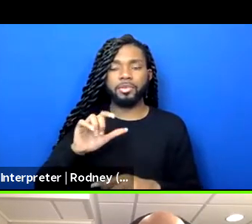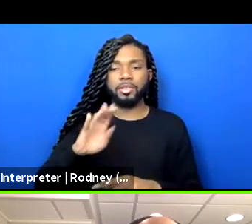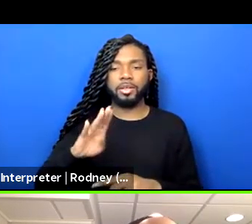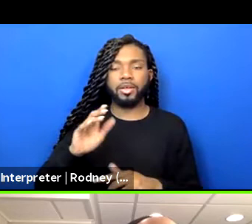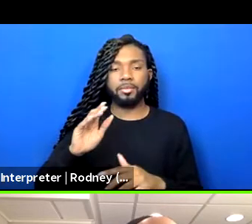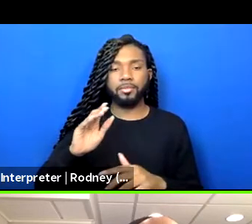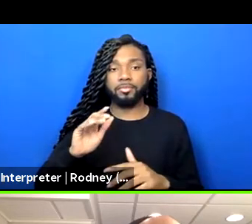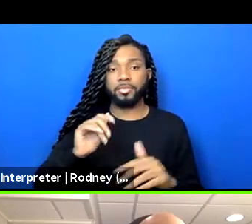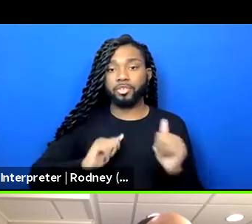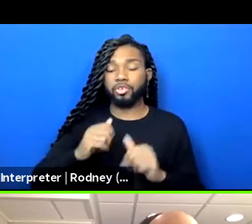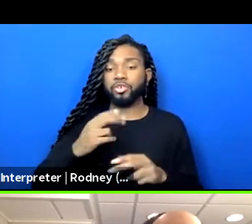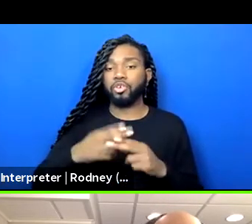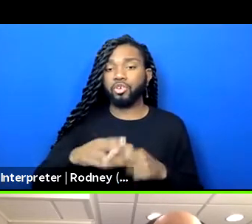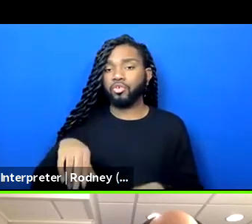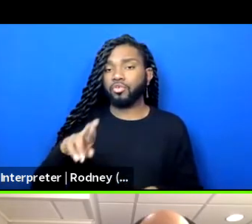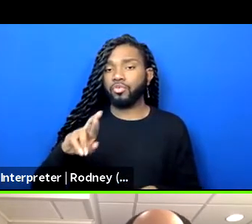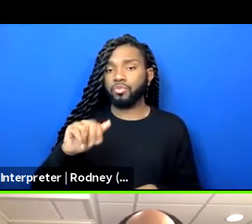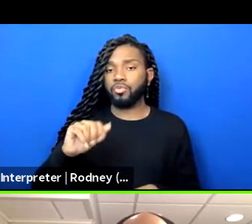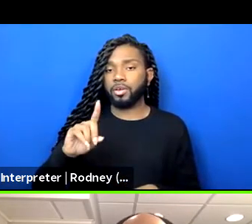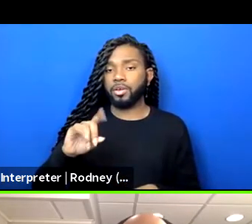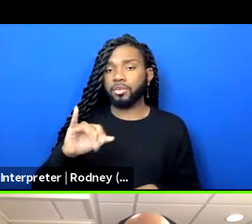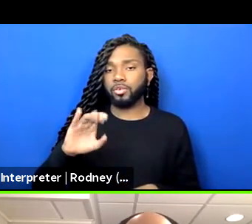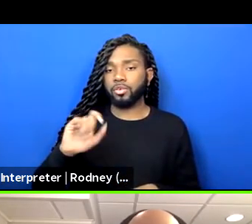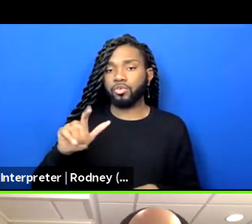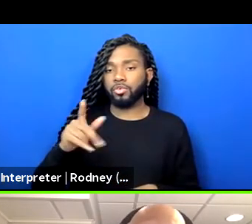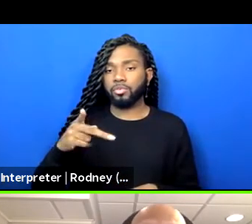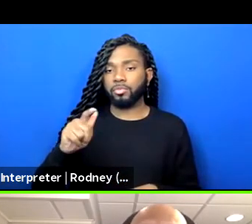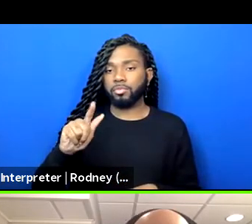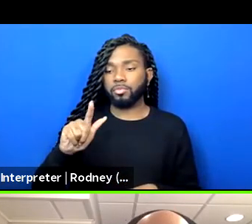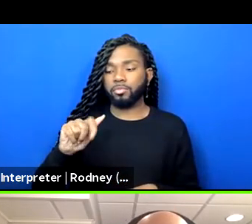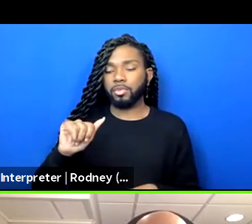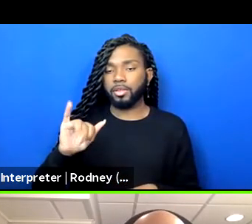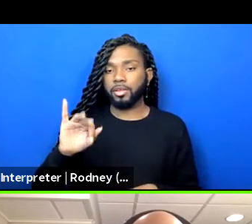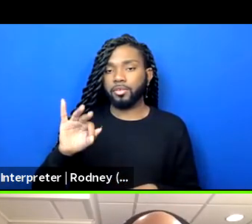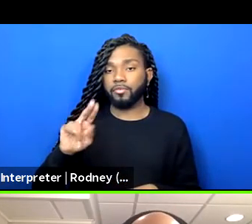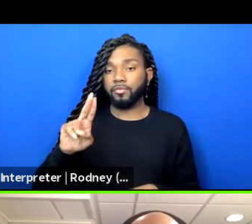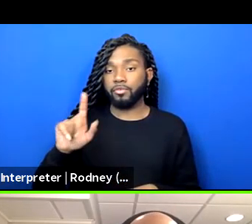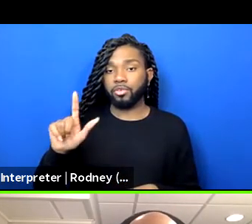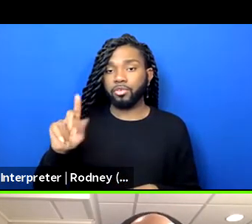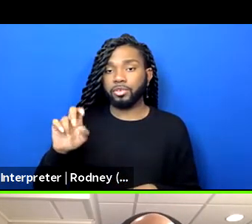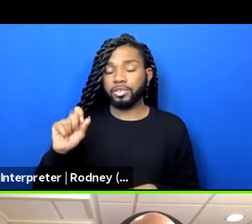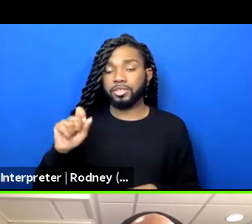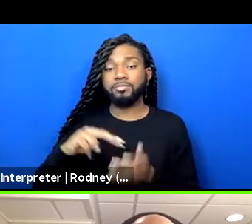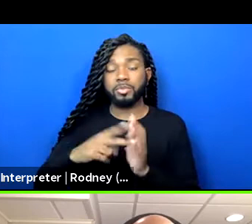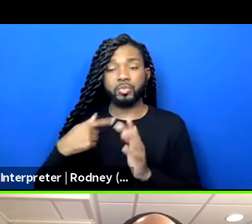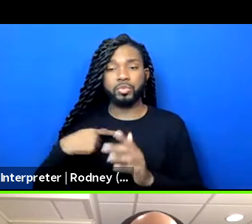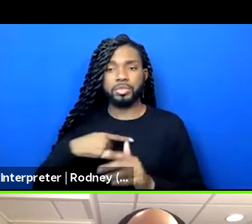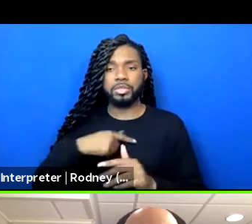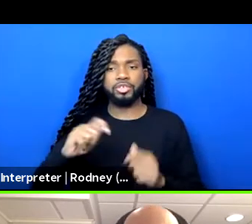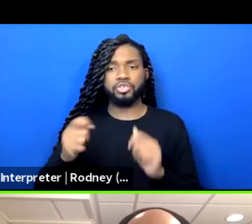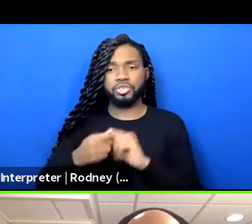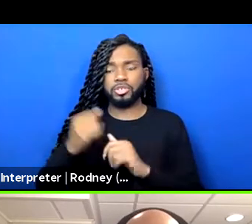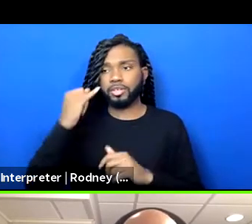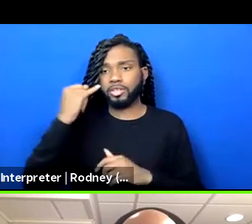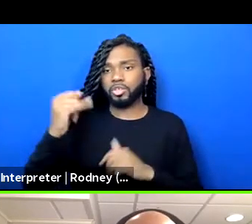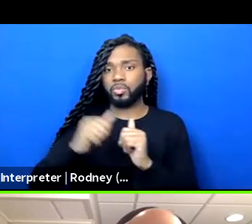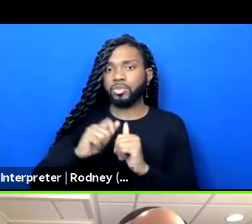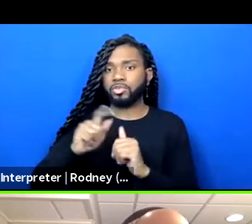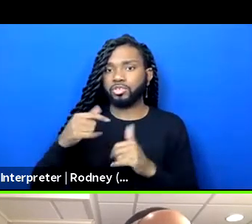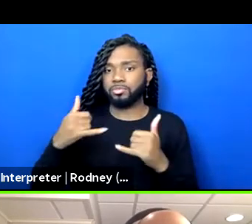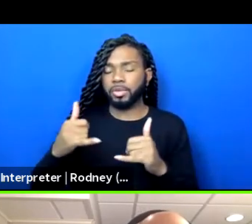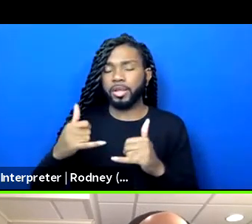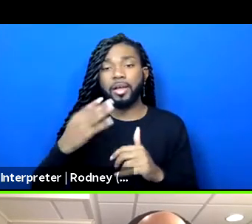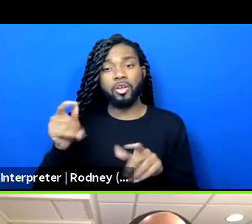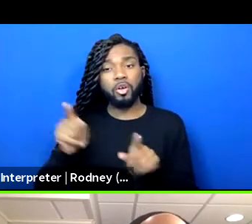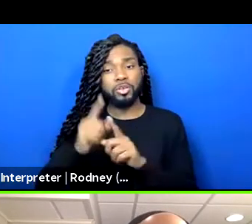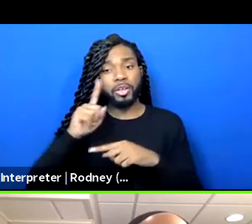The idea that we can change the very DNA of society through the act of play and taking the idea of how you build a sand castle. You never get the